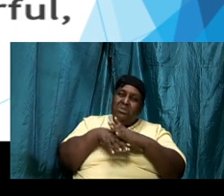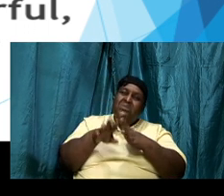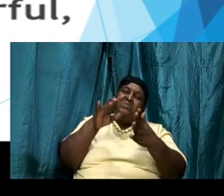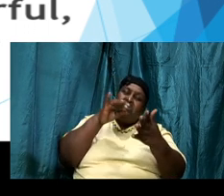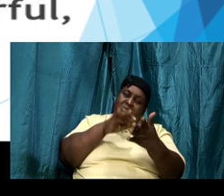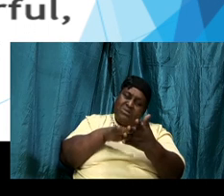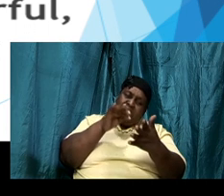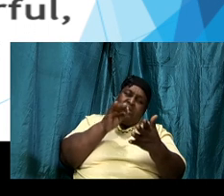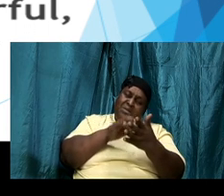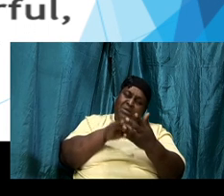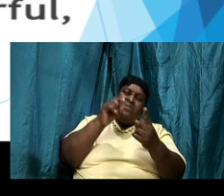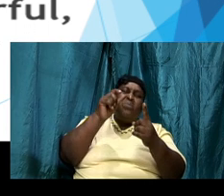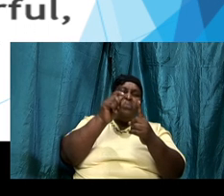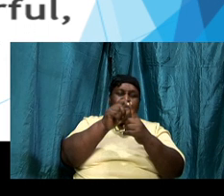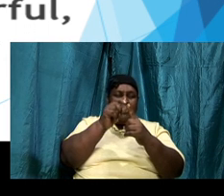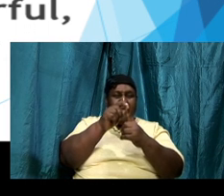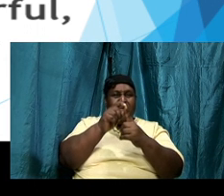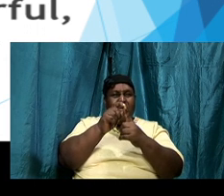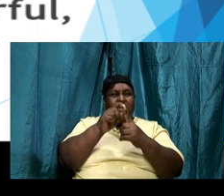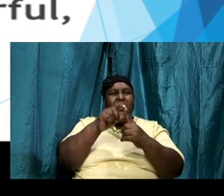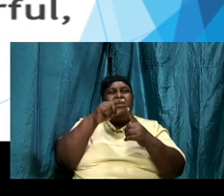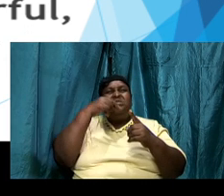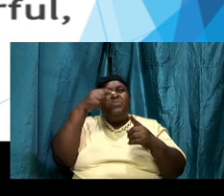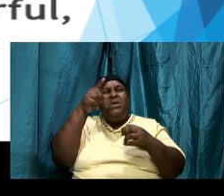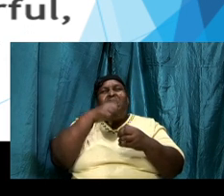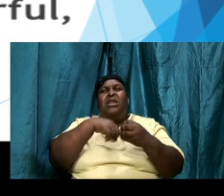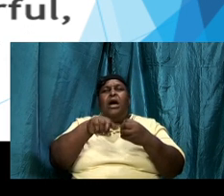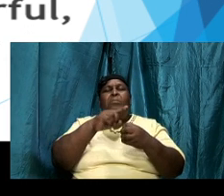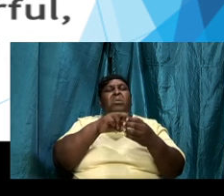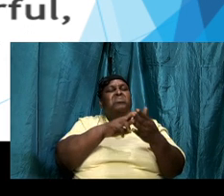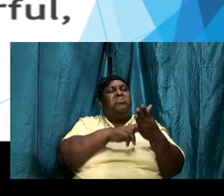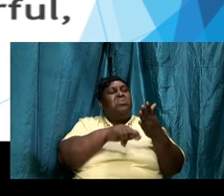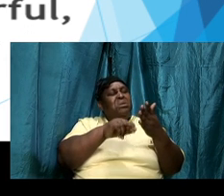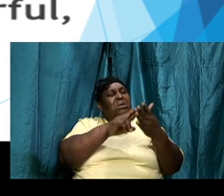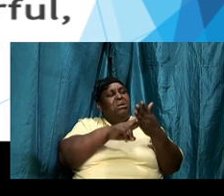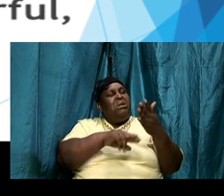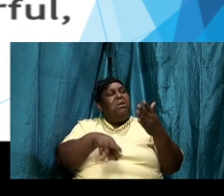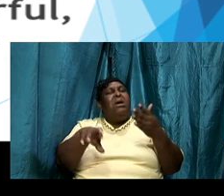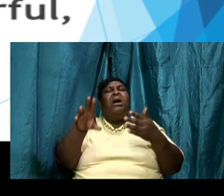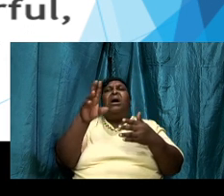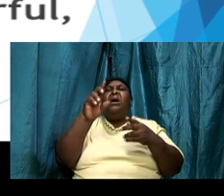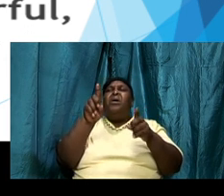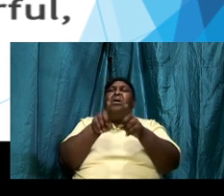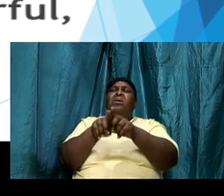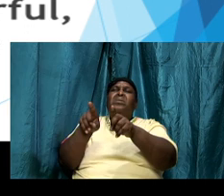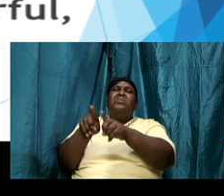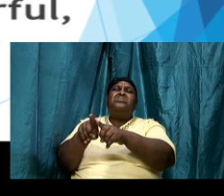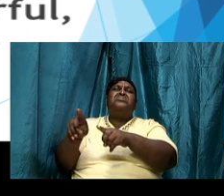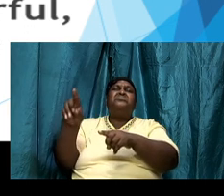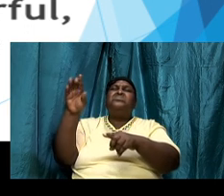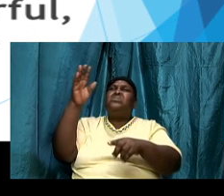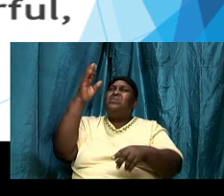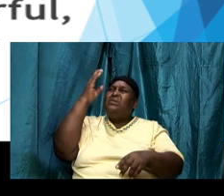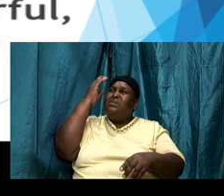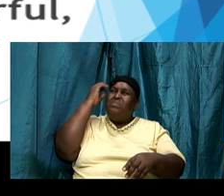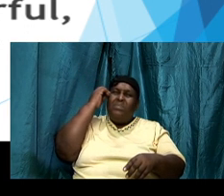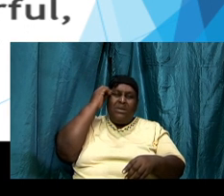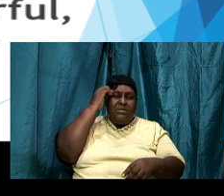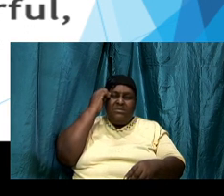we are talking about reading but not just reading the word but here we are going into